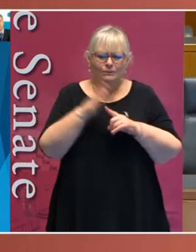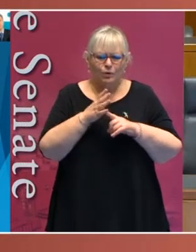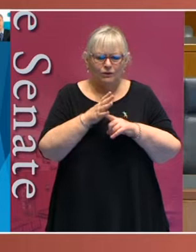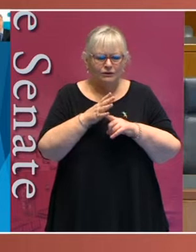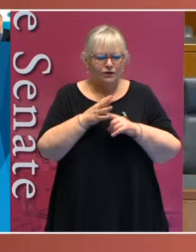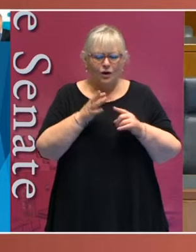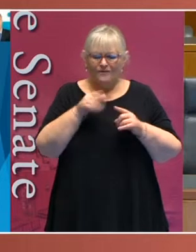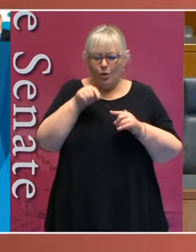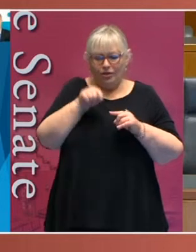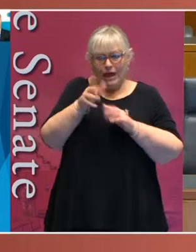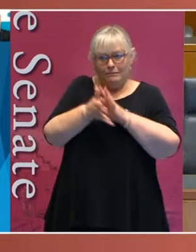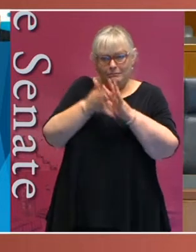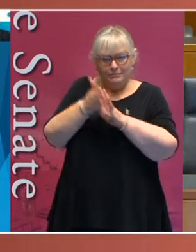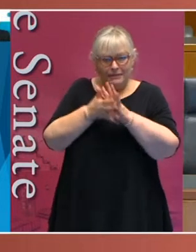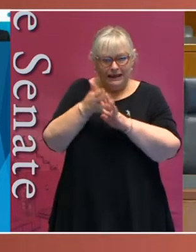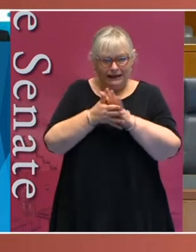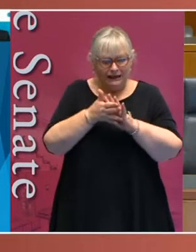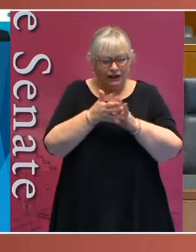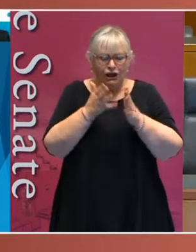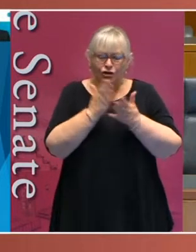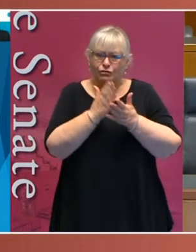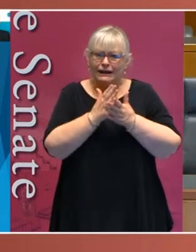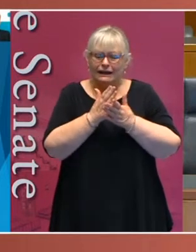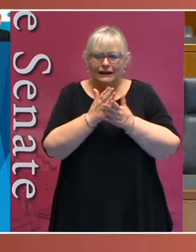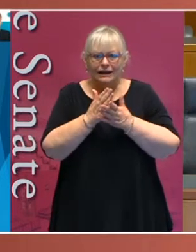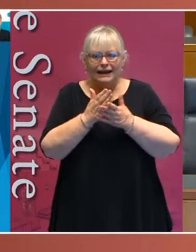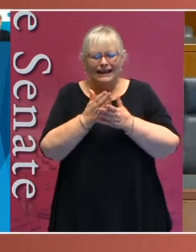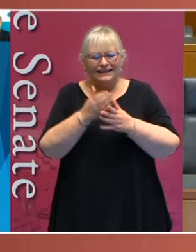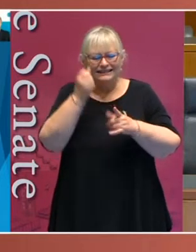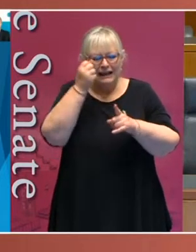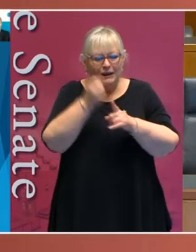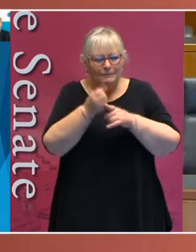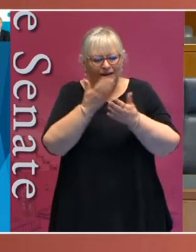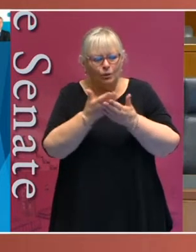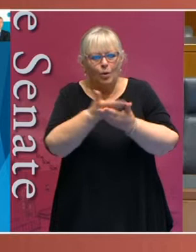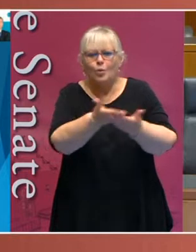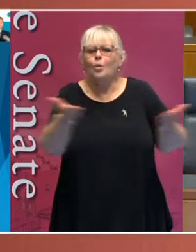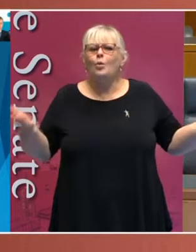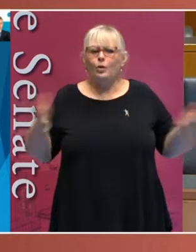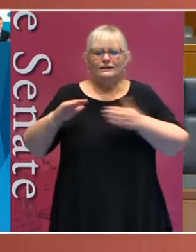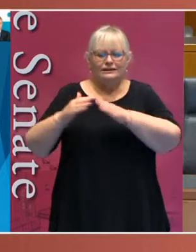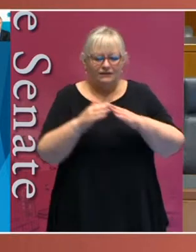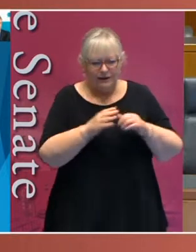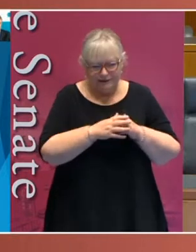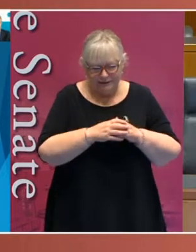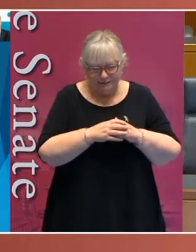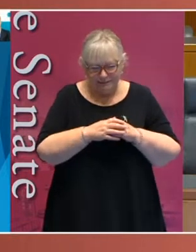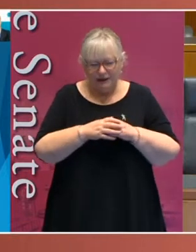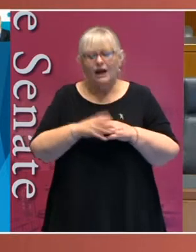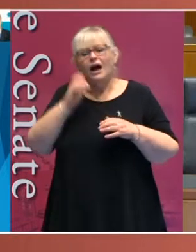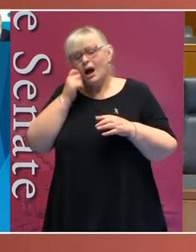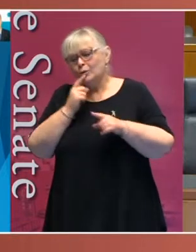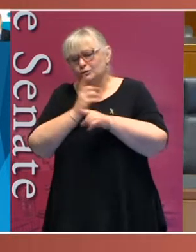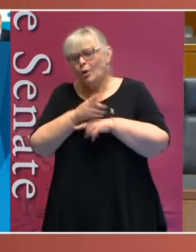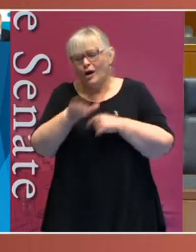given to the day this year is given effect to throughout the society in which we live. It would be remiss of me not to consider the